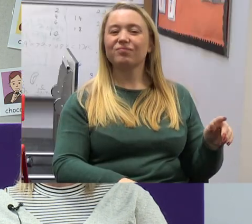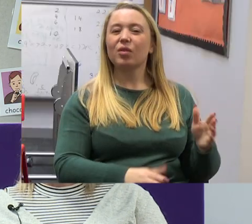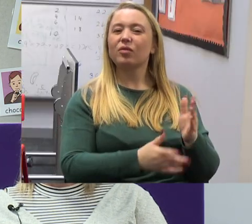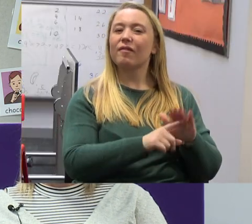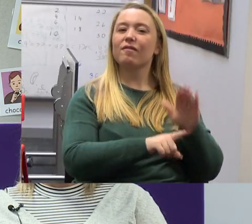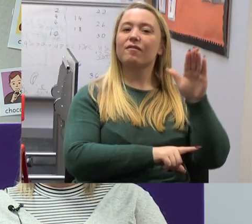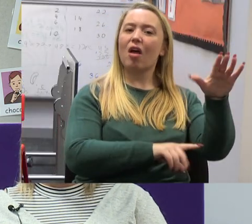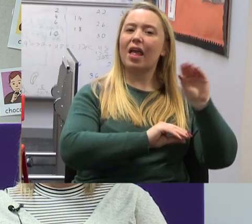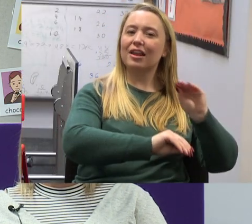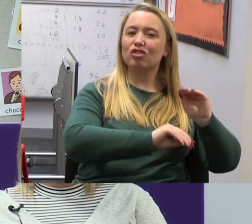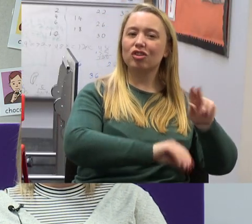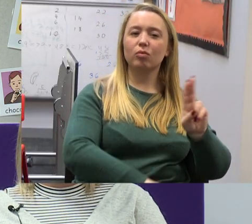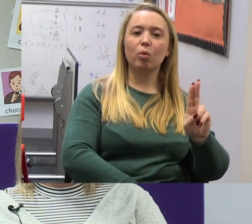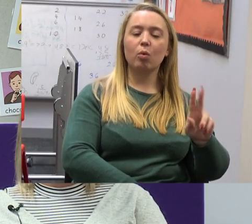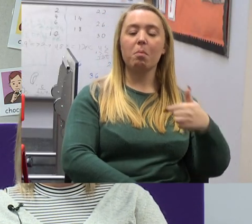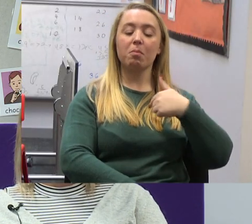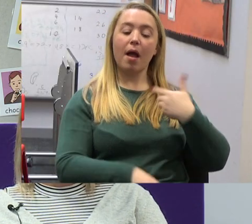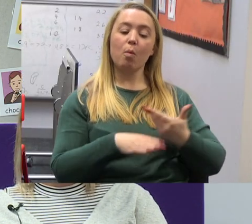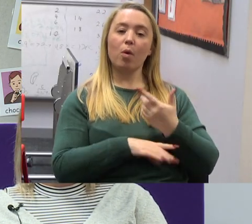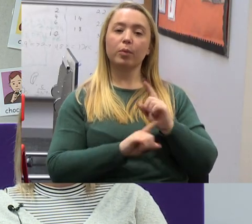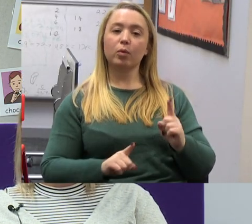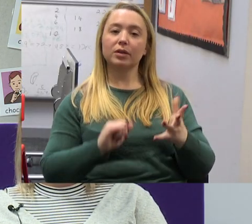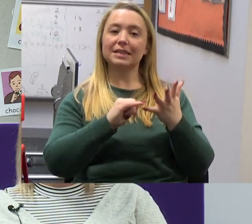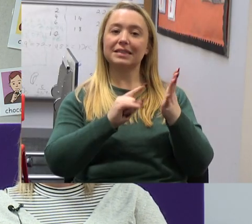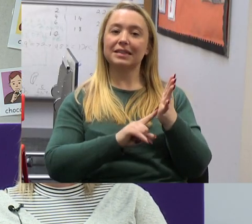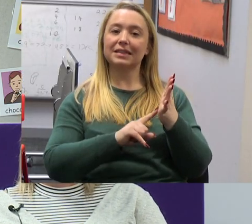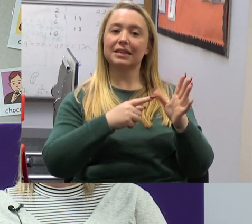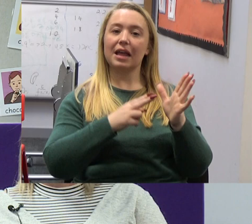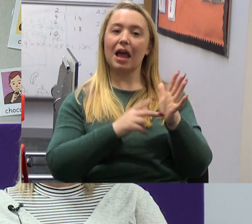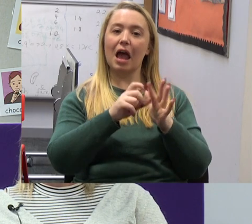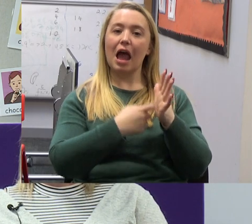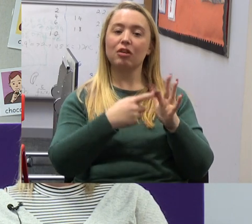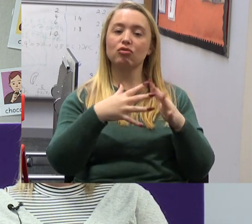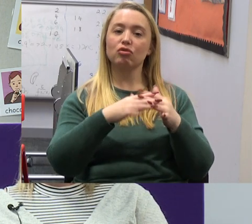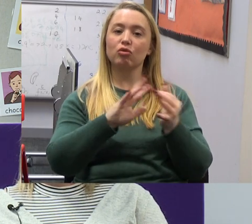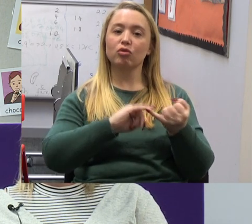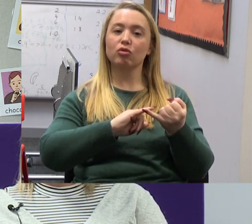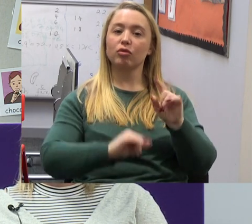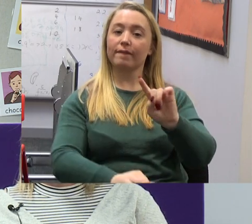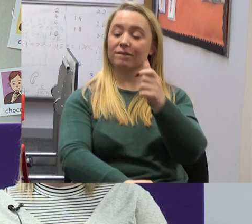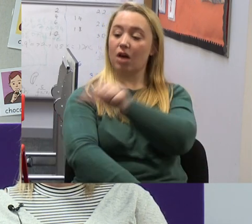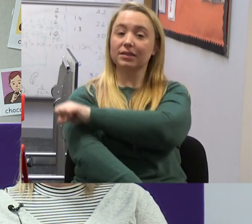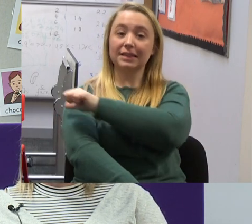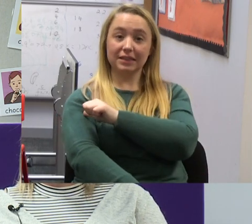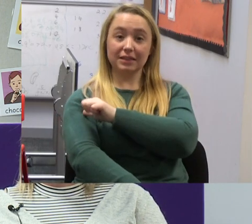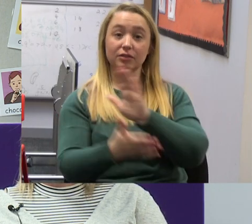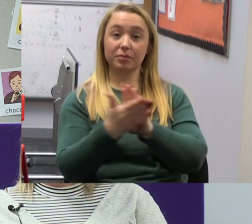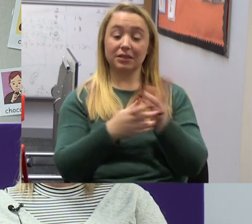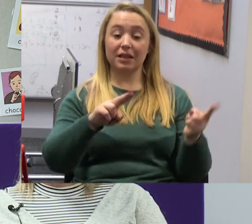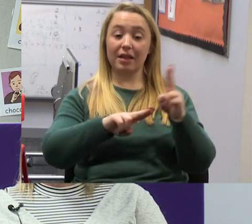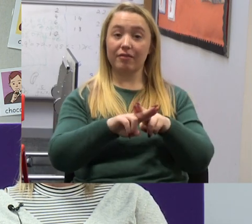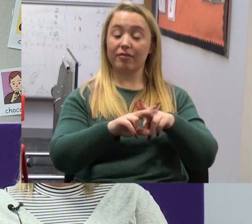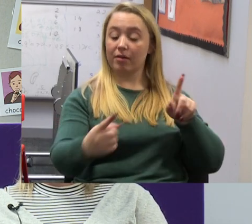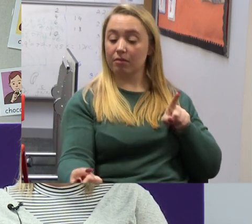I work for St Andrew's First Aid. So it's really handy to have, if you come across a casualty as